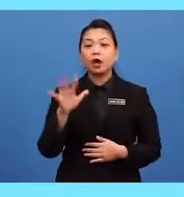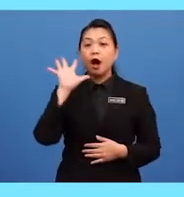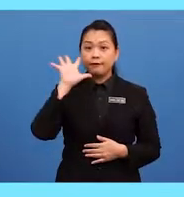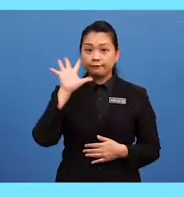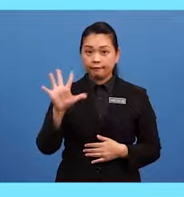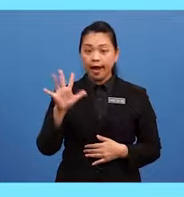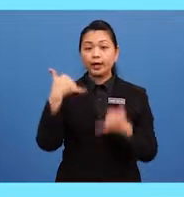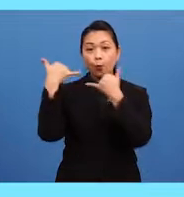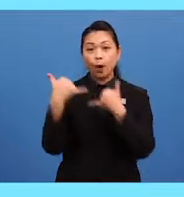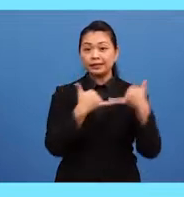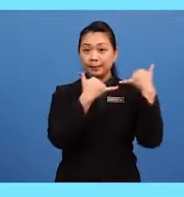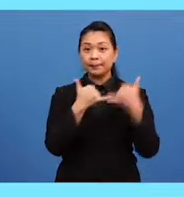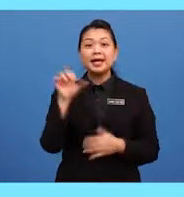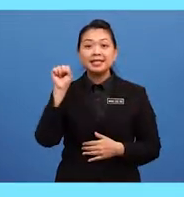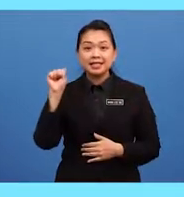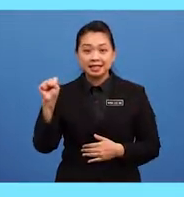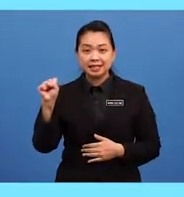five watermelons.